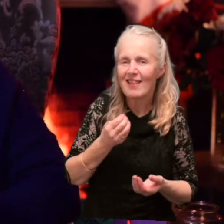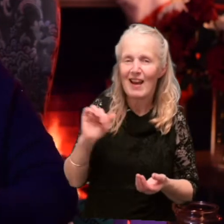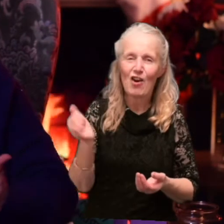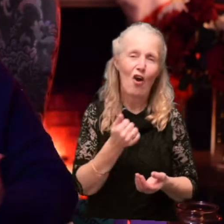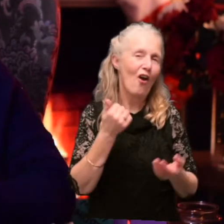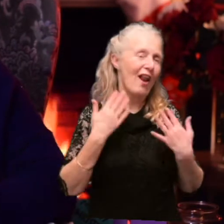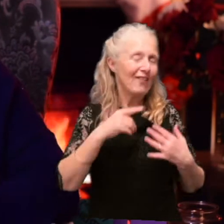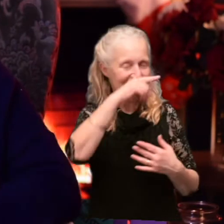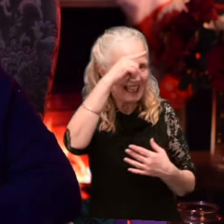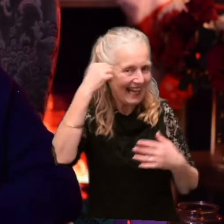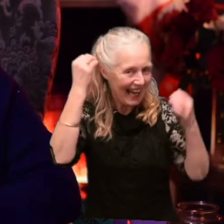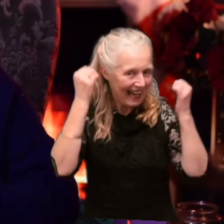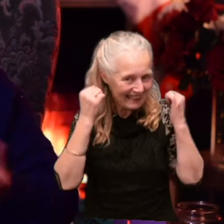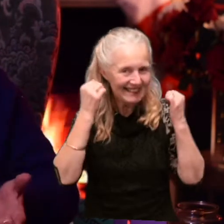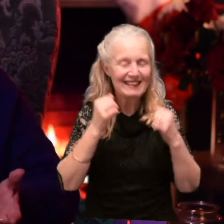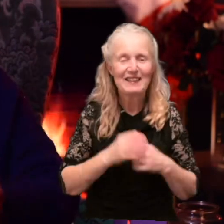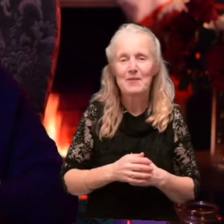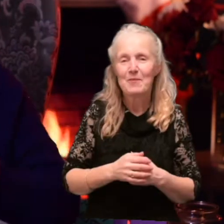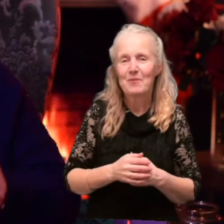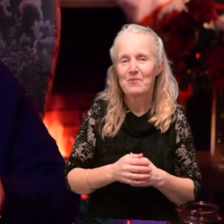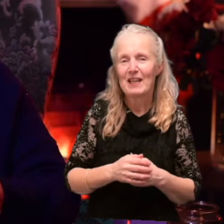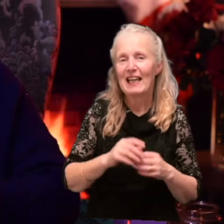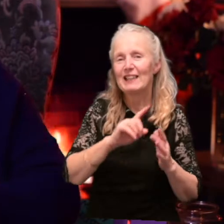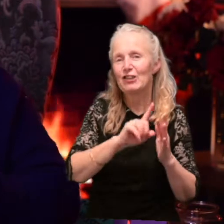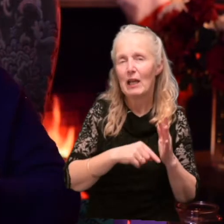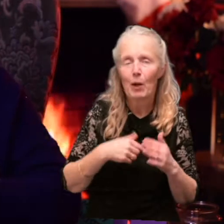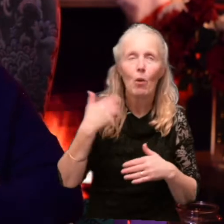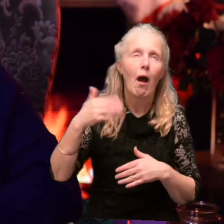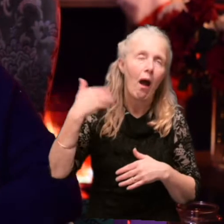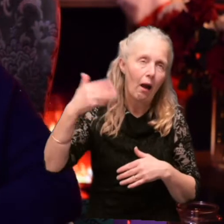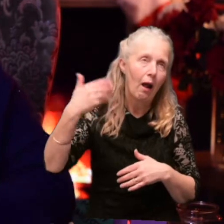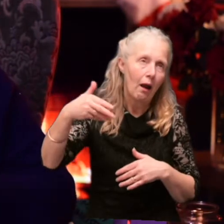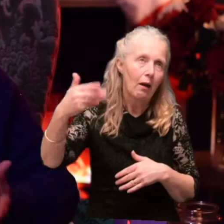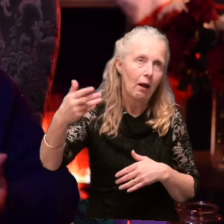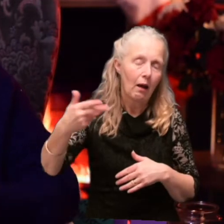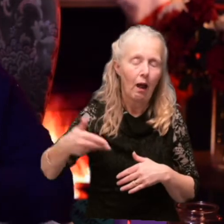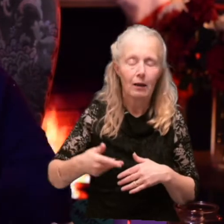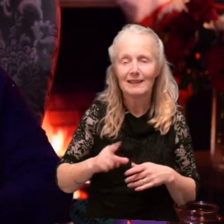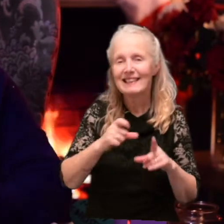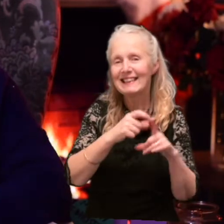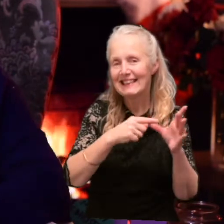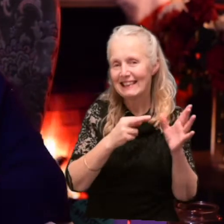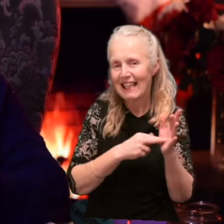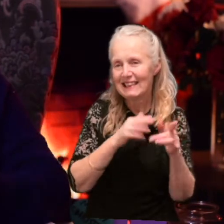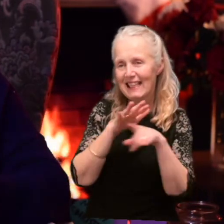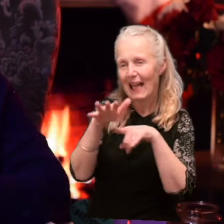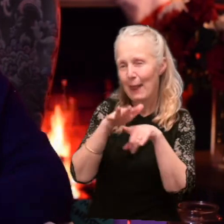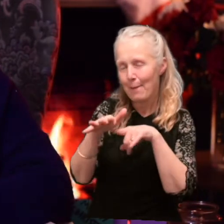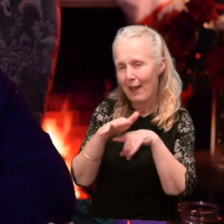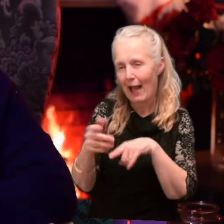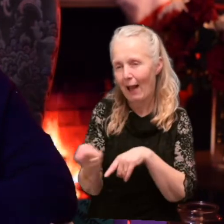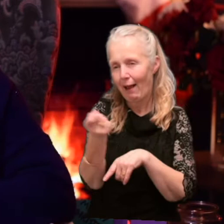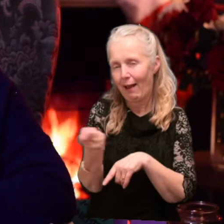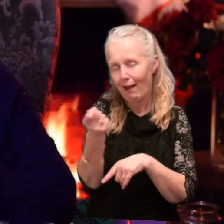silly hats. And Jimmy is going on and on. And Dan taking the mickey out of him in his own way.